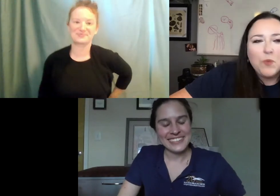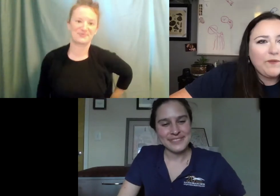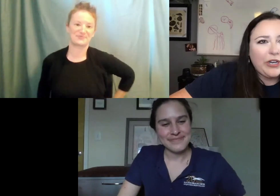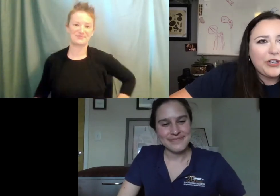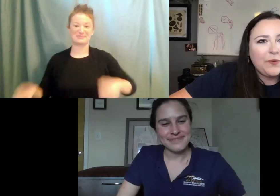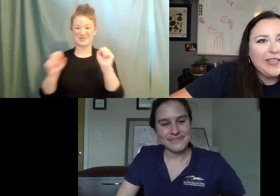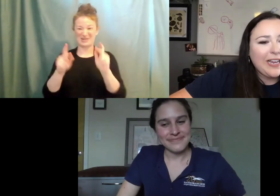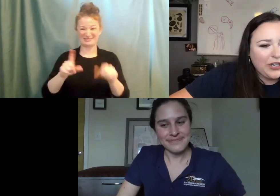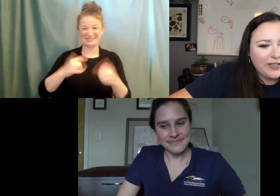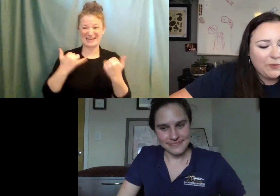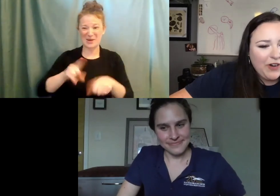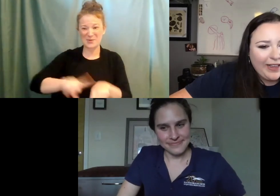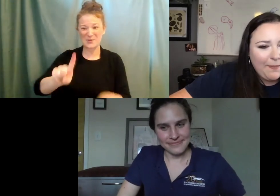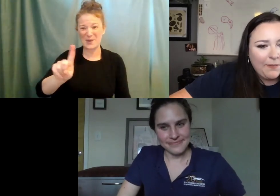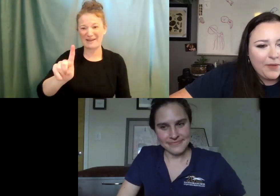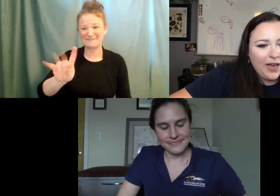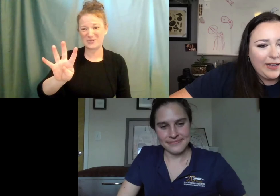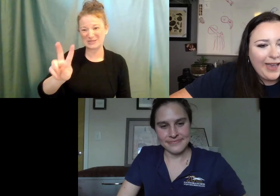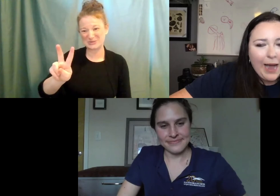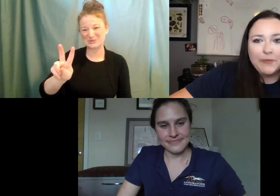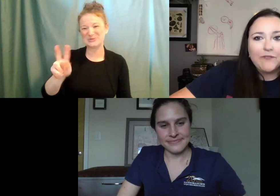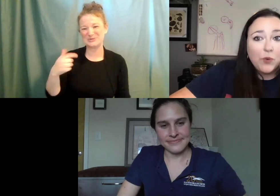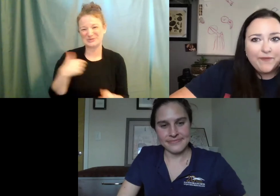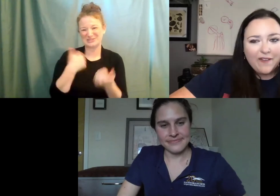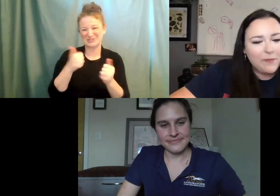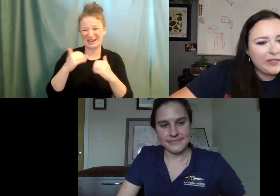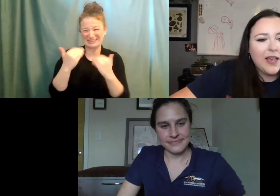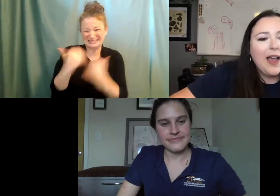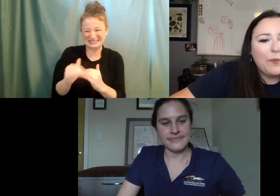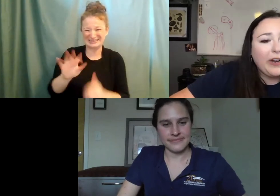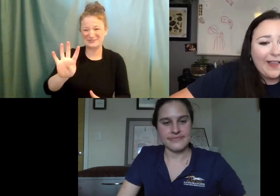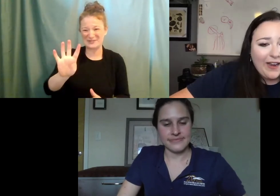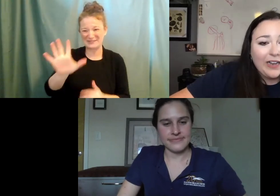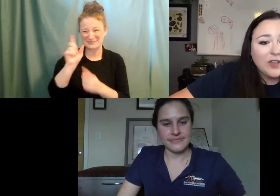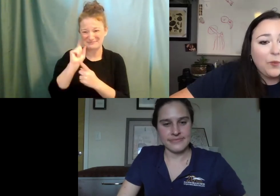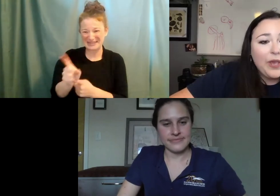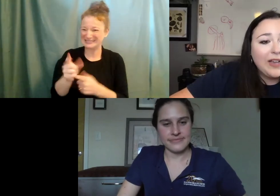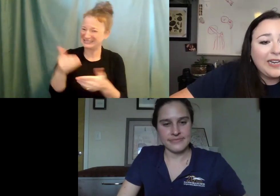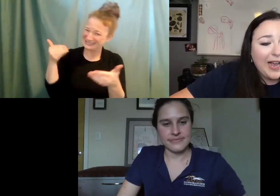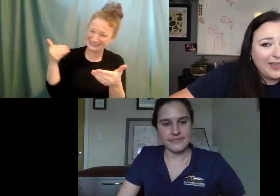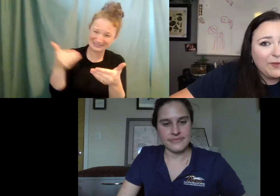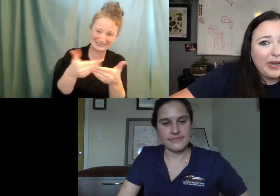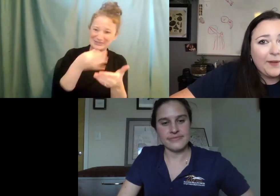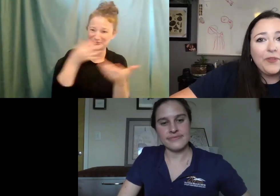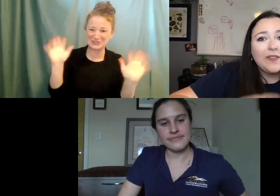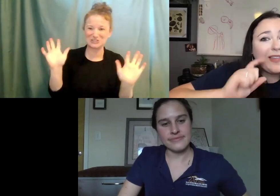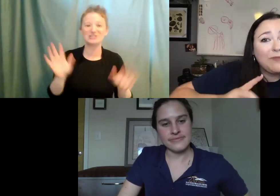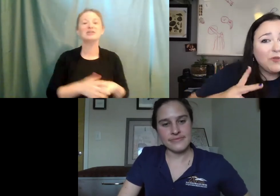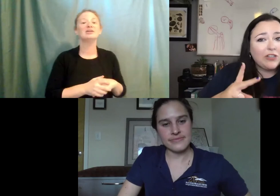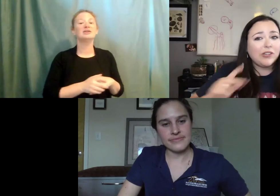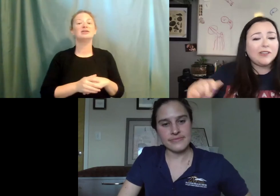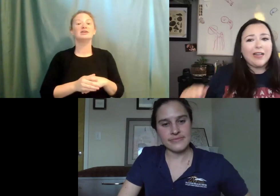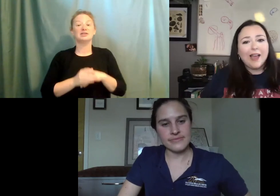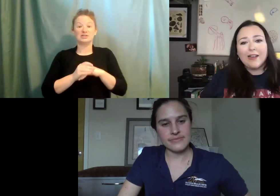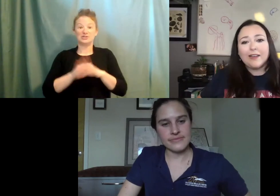it is one 42, these sessions, we try to keep them, uh, capped at 45 minutes and we are getting there. And so we like to ask everybody the same